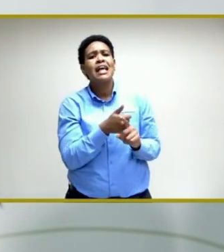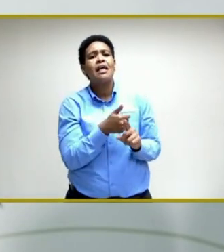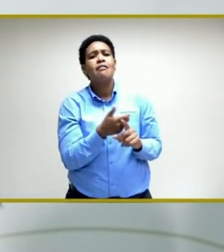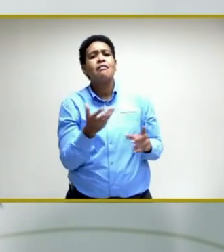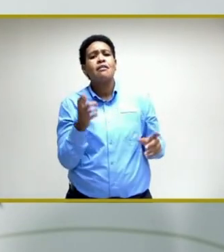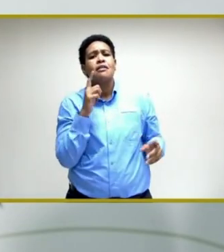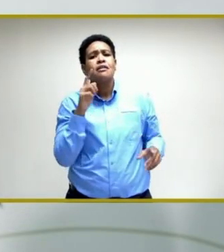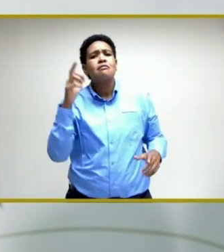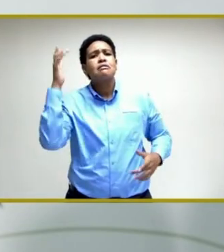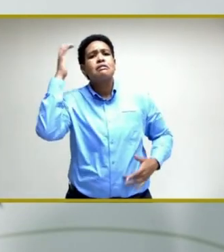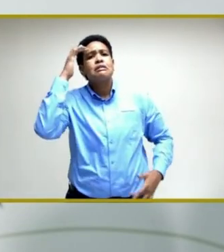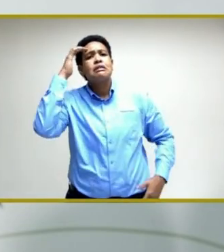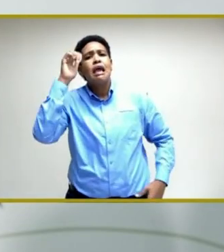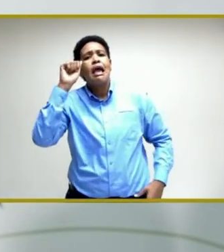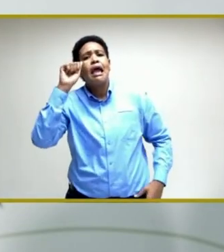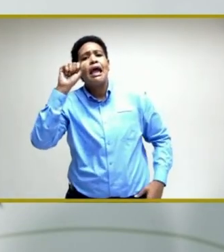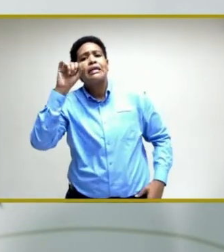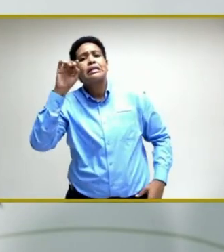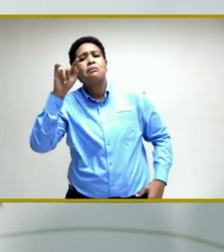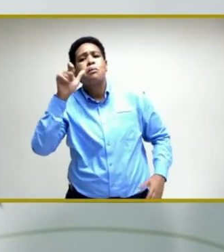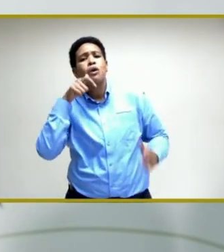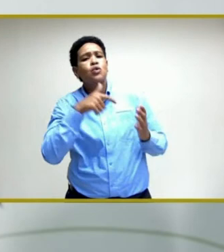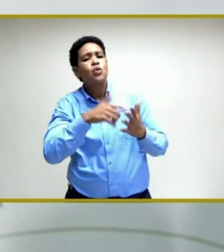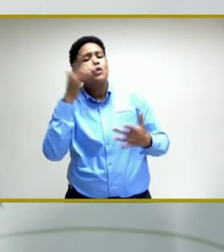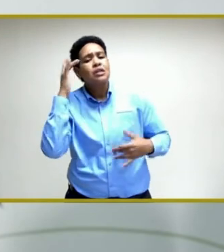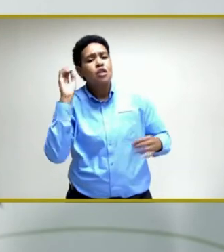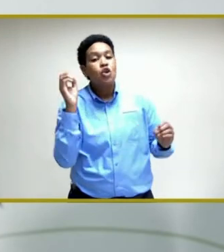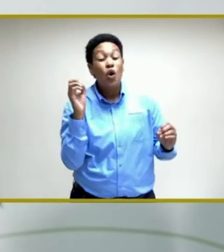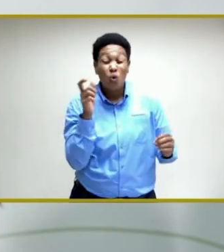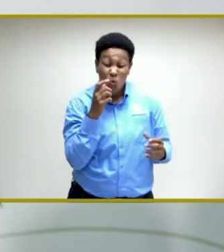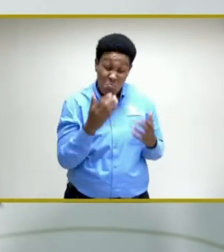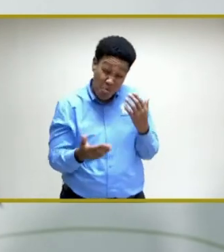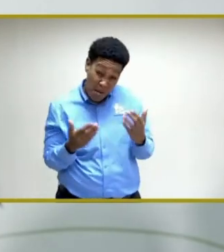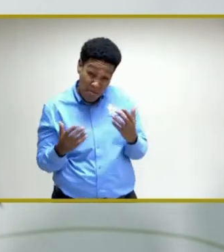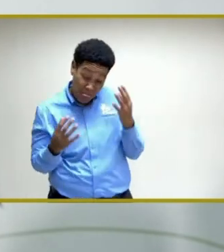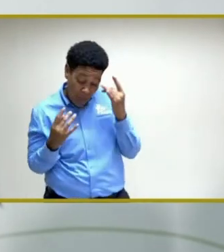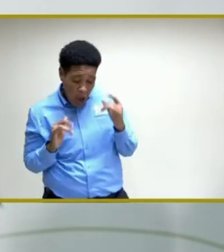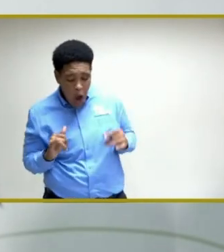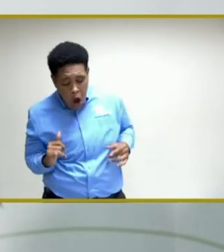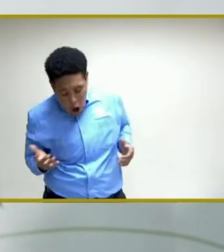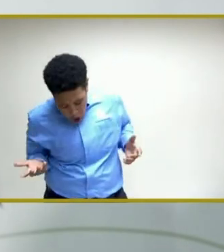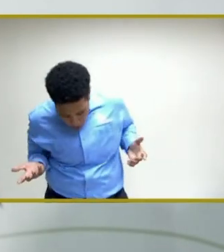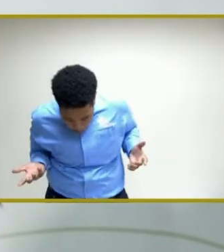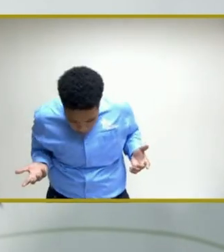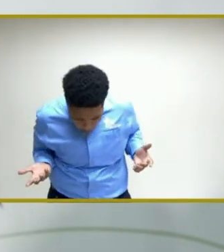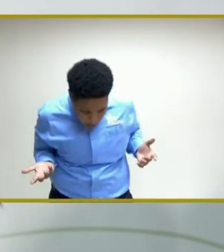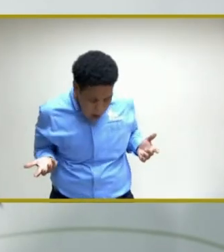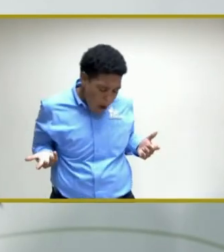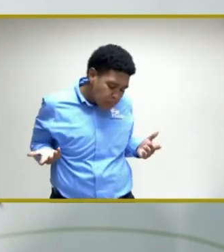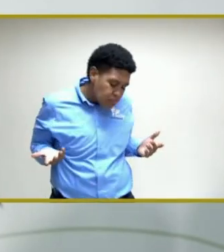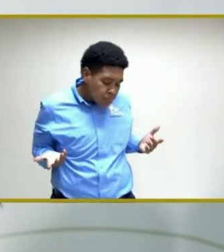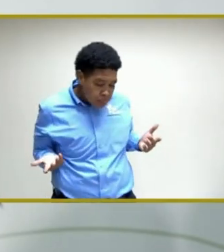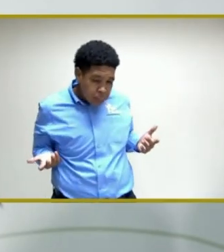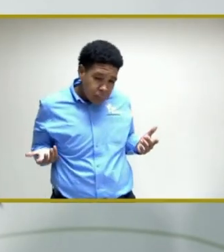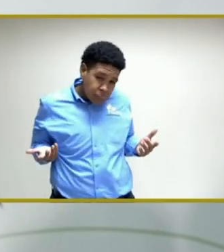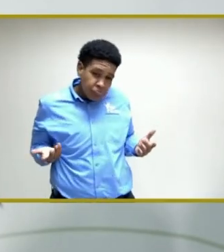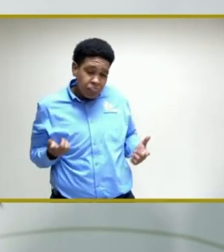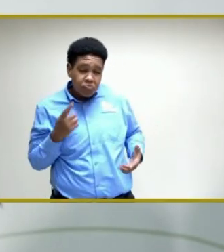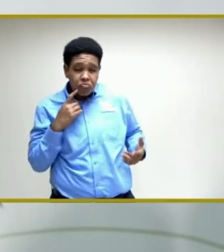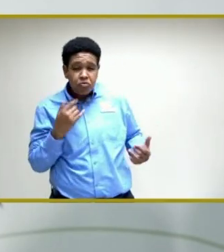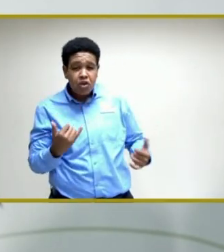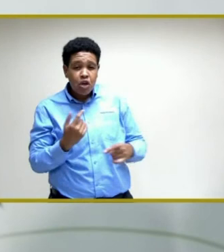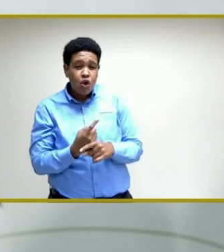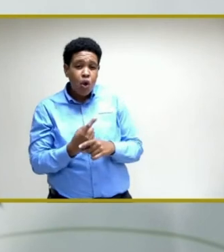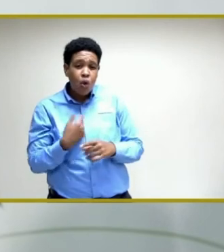asymptomatic, who probably may think that they, they, they, right now